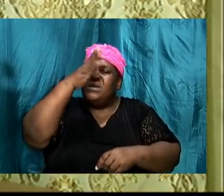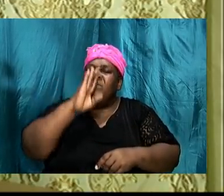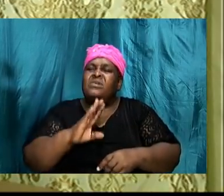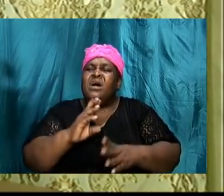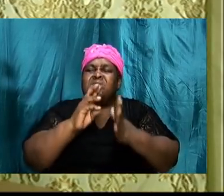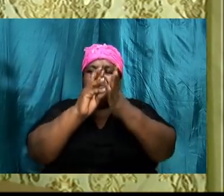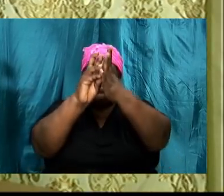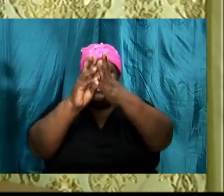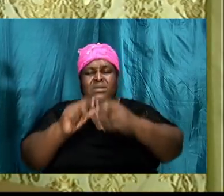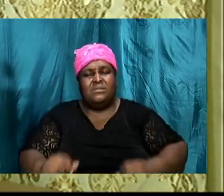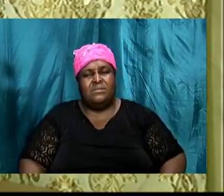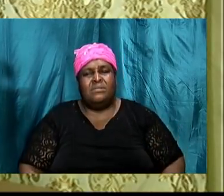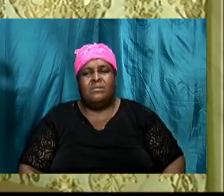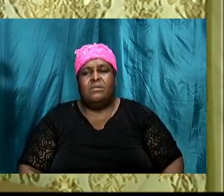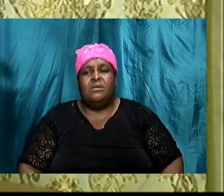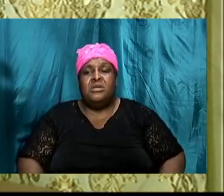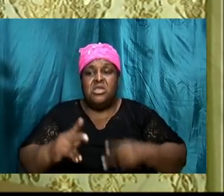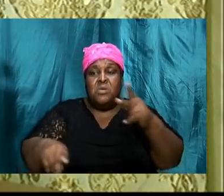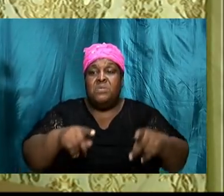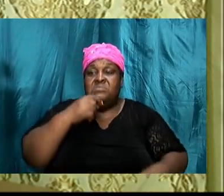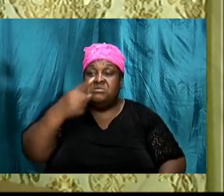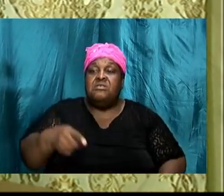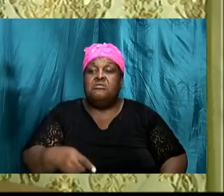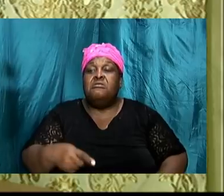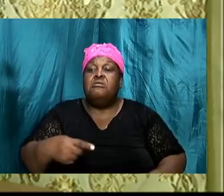here give us the king